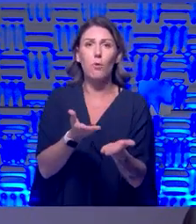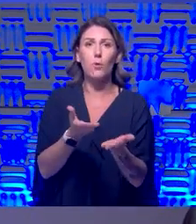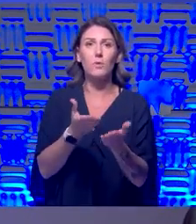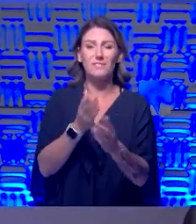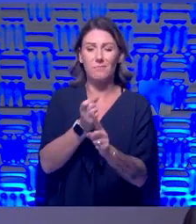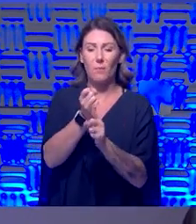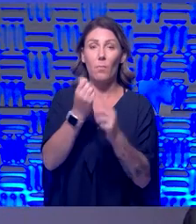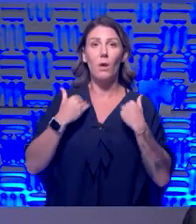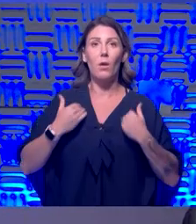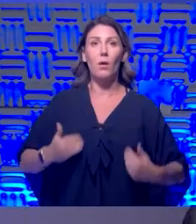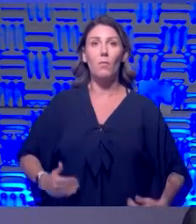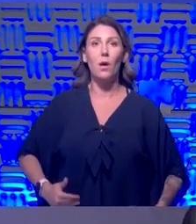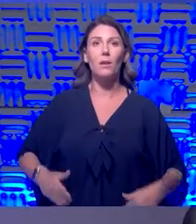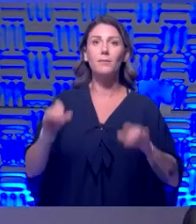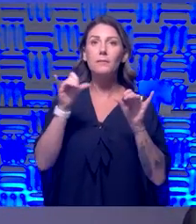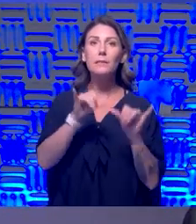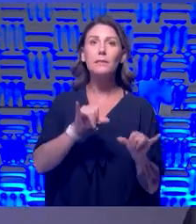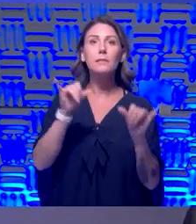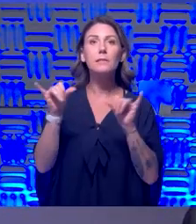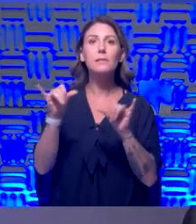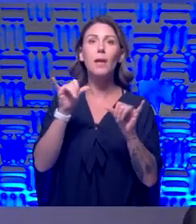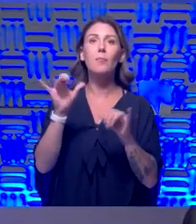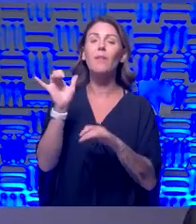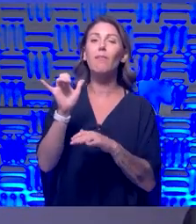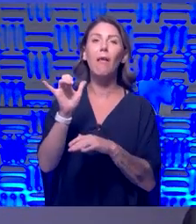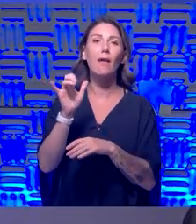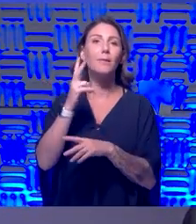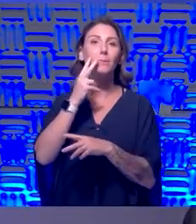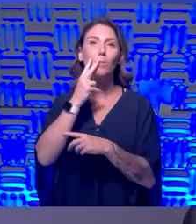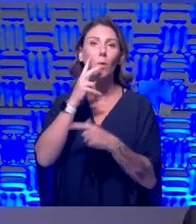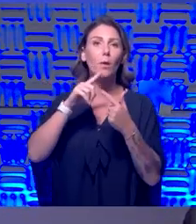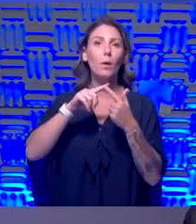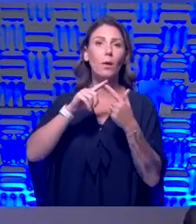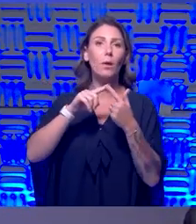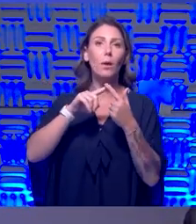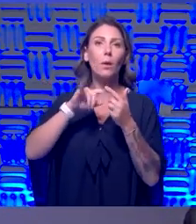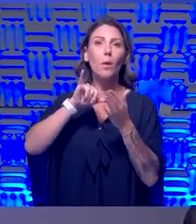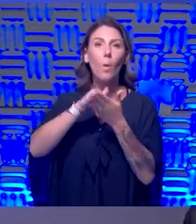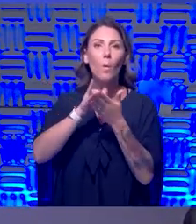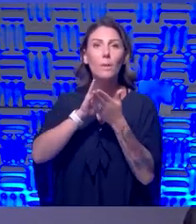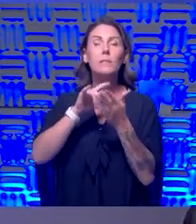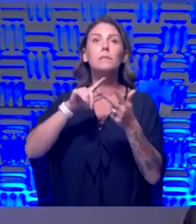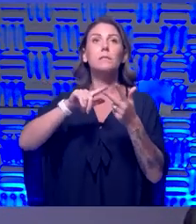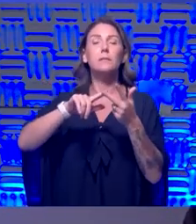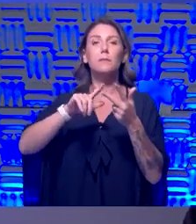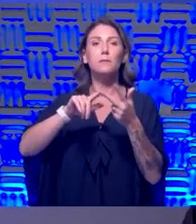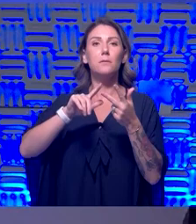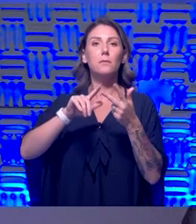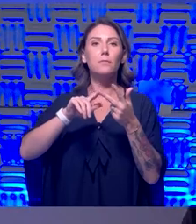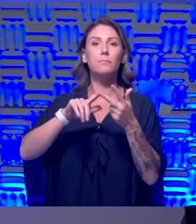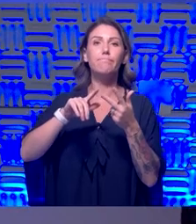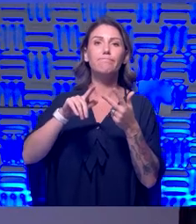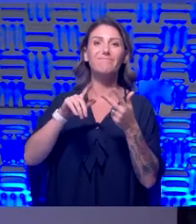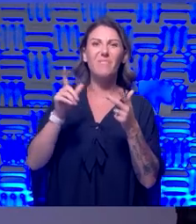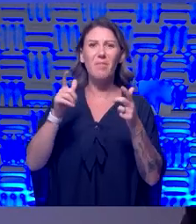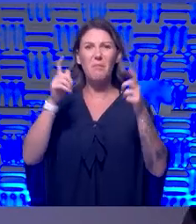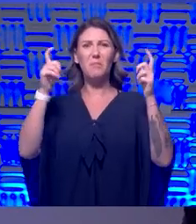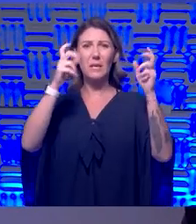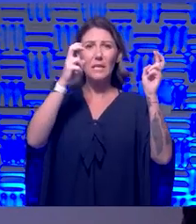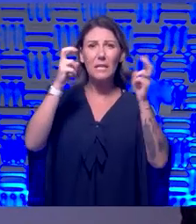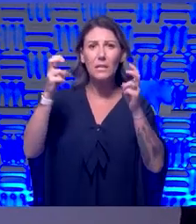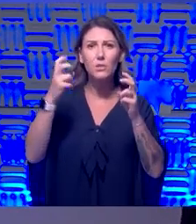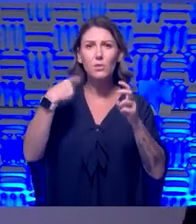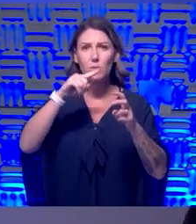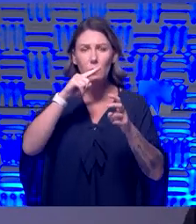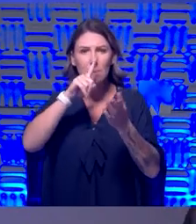in much the same ways as smoking obesity. Um, you know, a lot of the big gun health issues that we